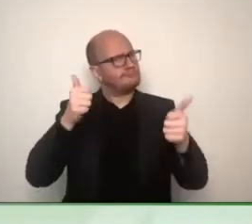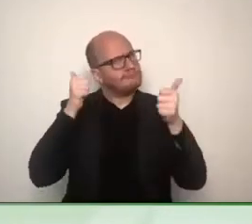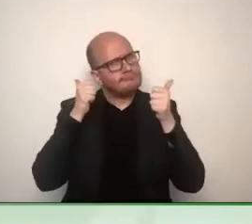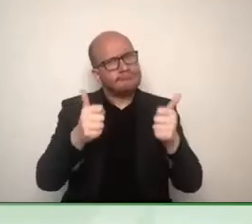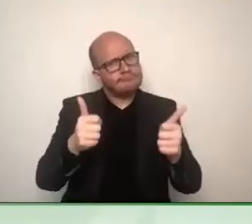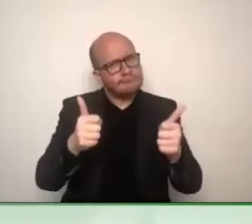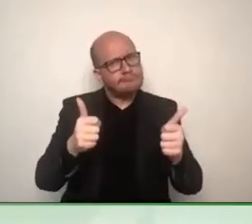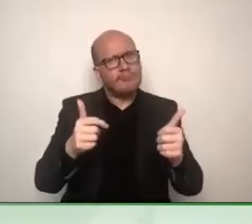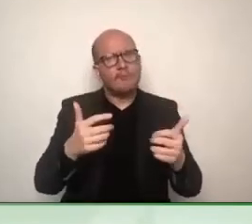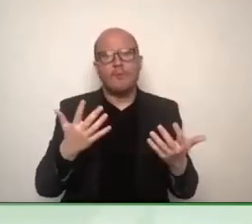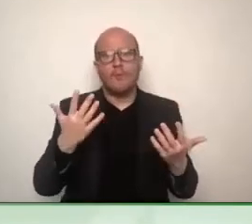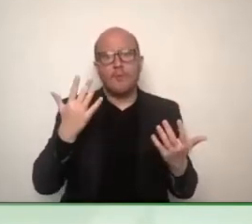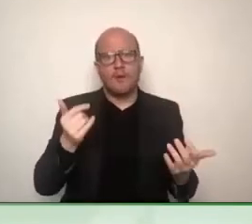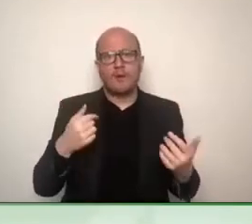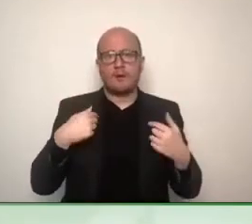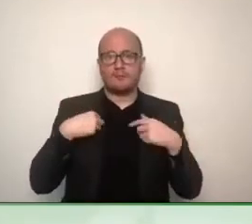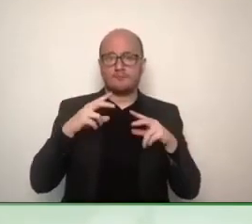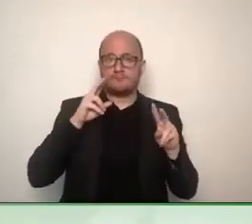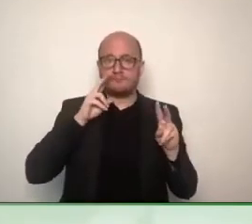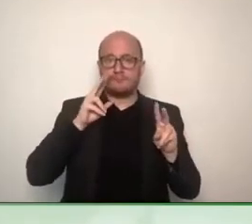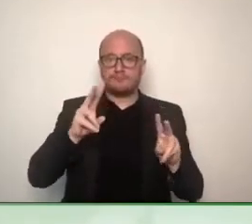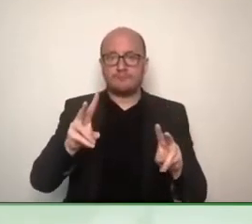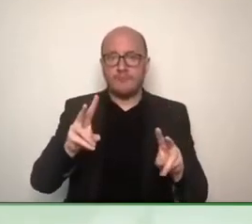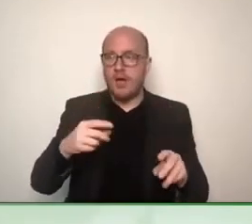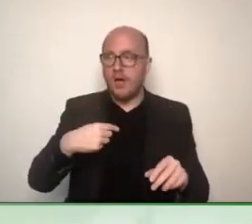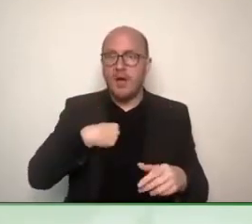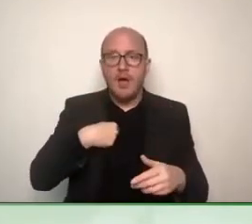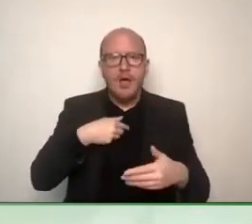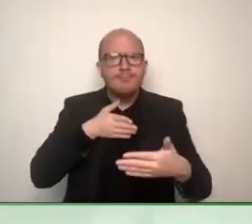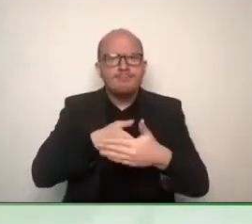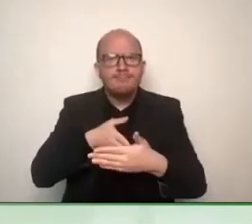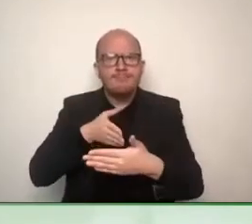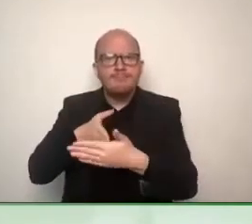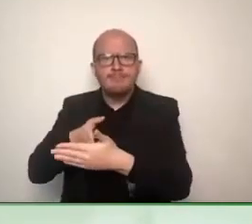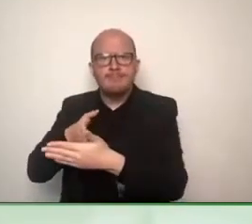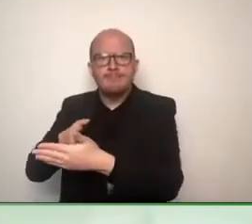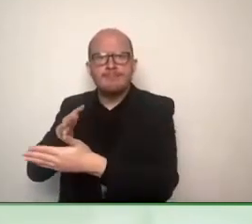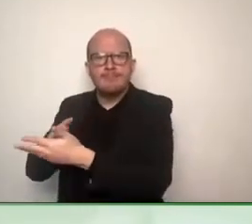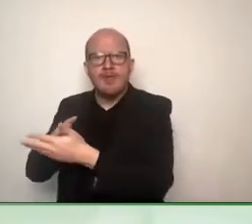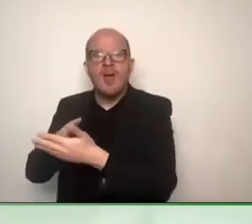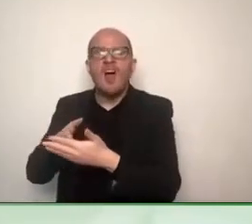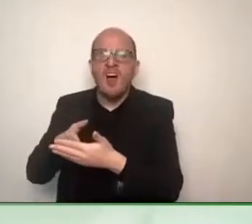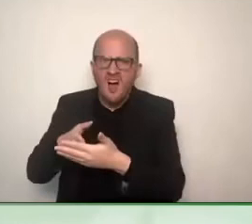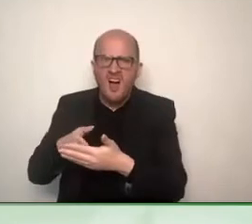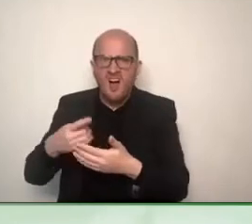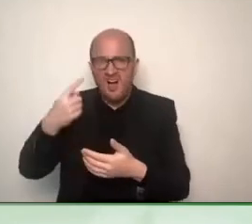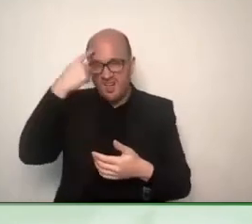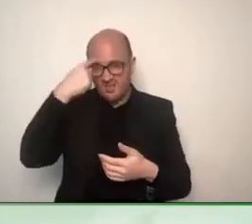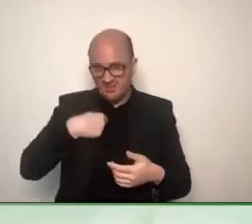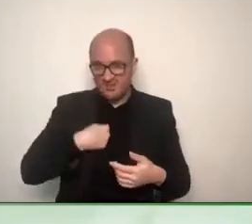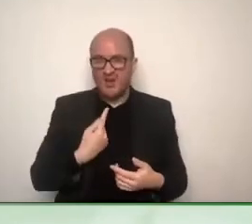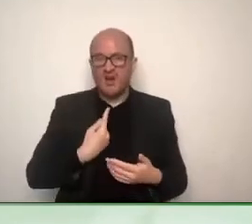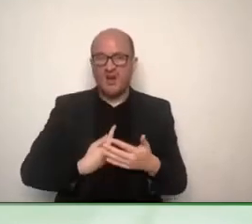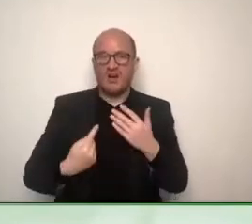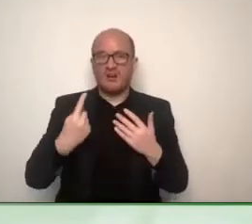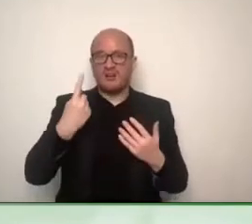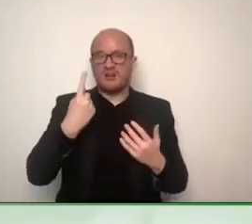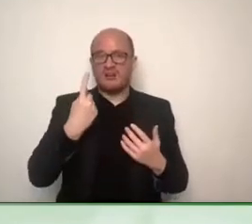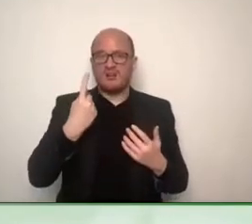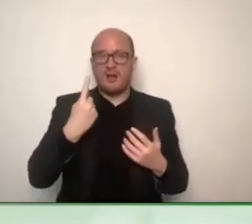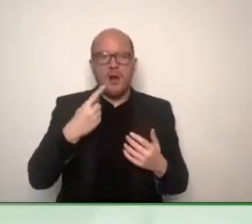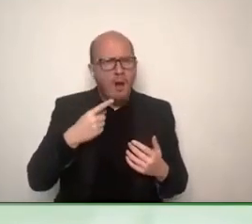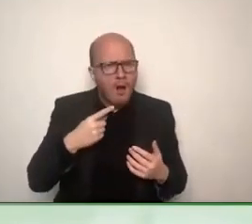Summit. People suddenly realized, wow, I thought I was struggling with this alone. But my colleagues in New Zealand have exactly the same problem.